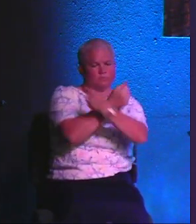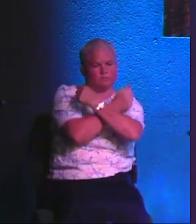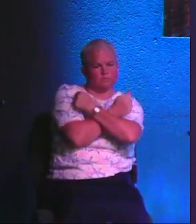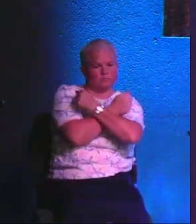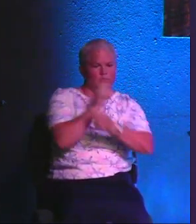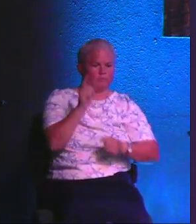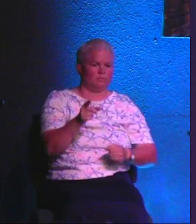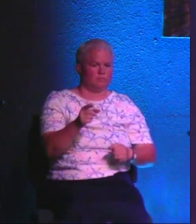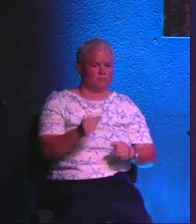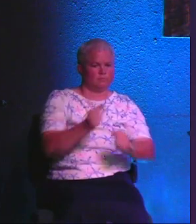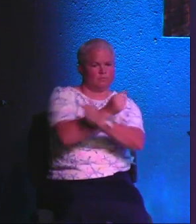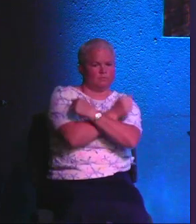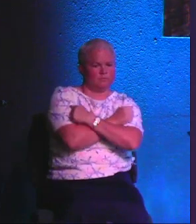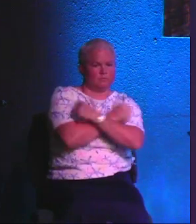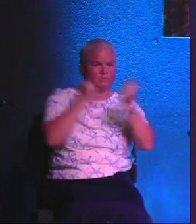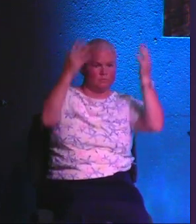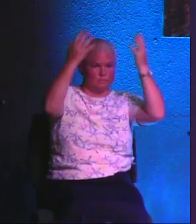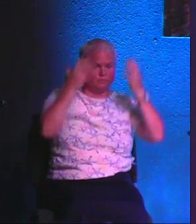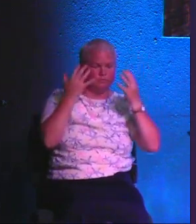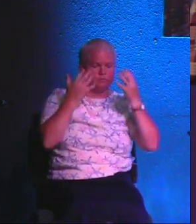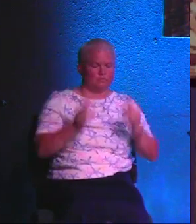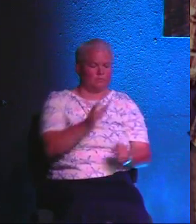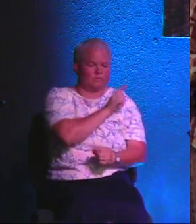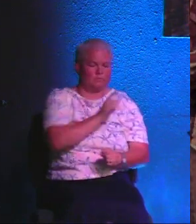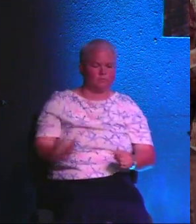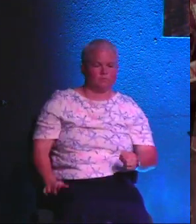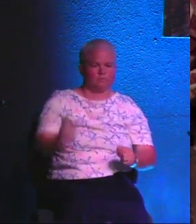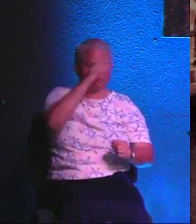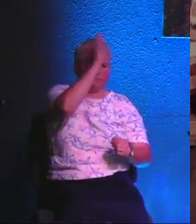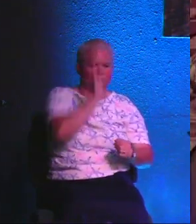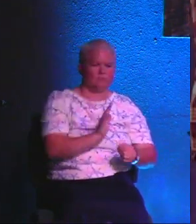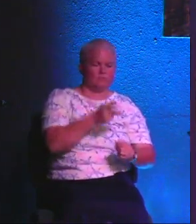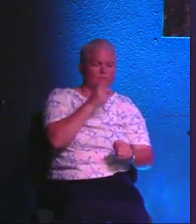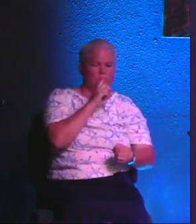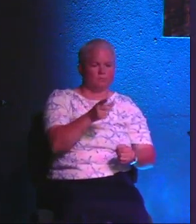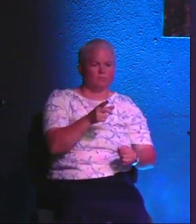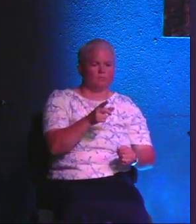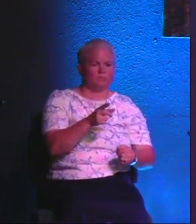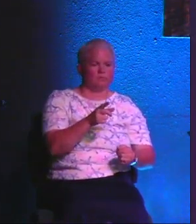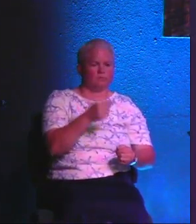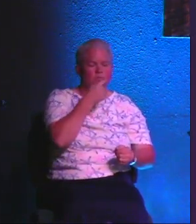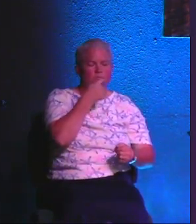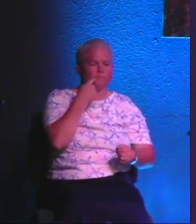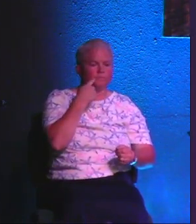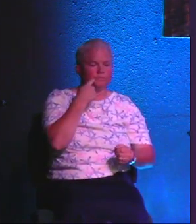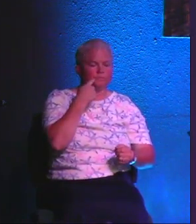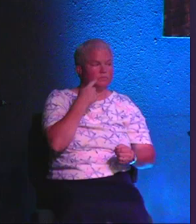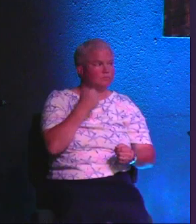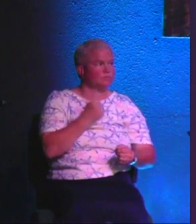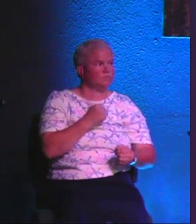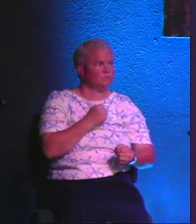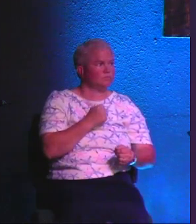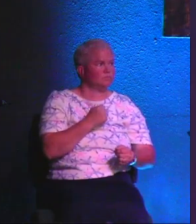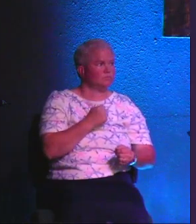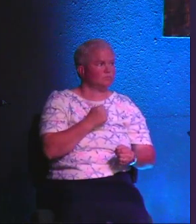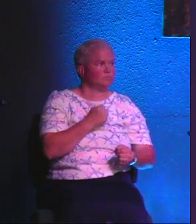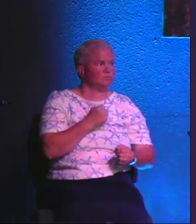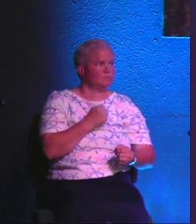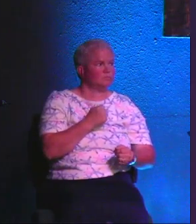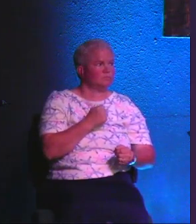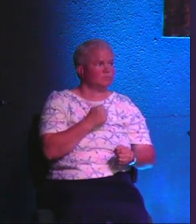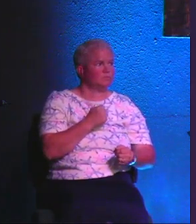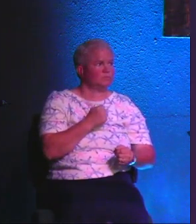love you and we just love to be in your presence. And Lord God, we don't just say that as lip service to you. We don't just say that because